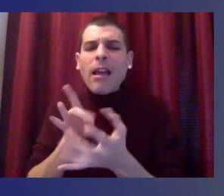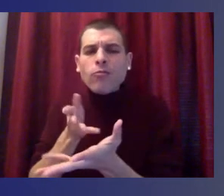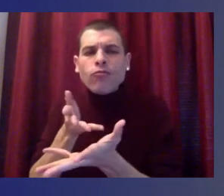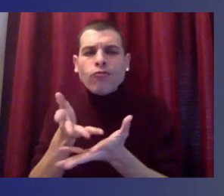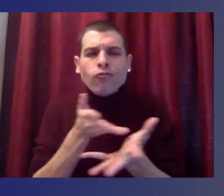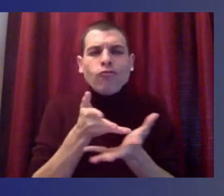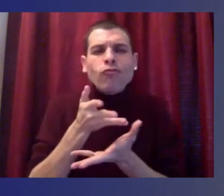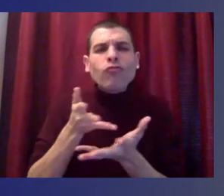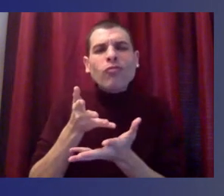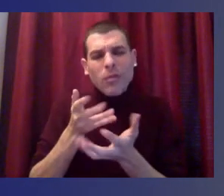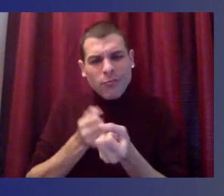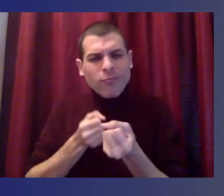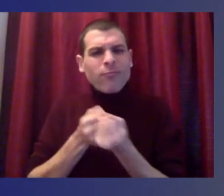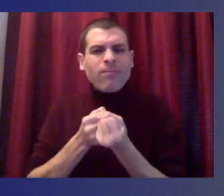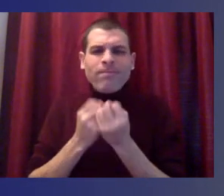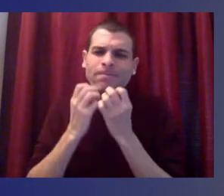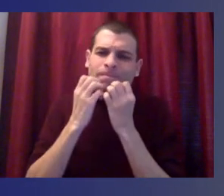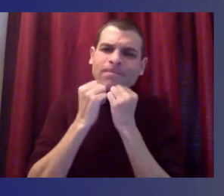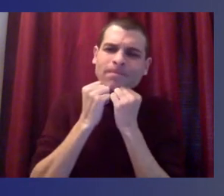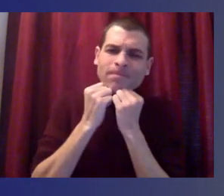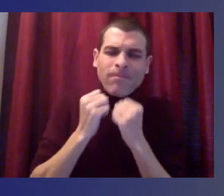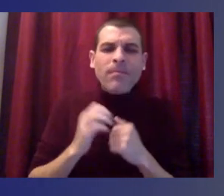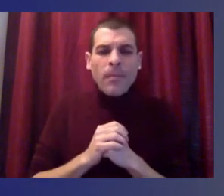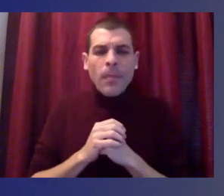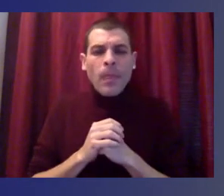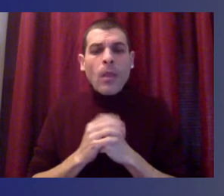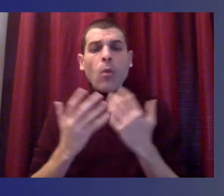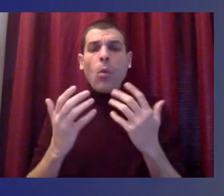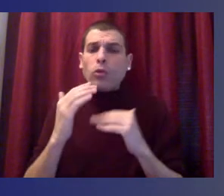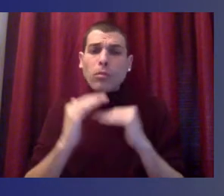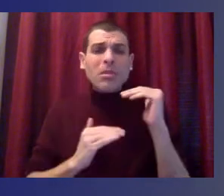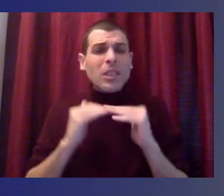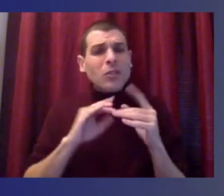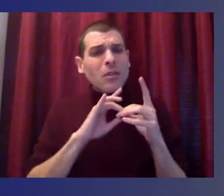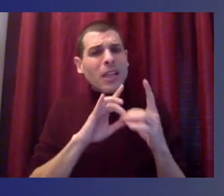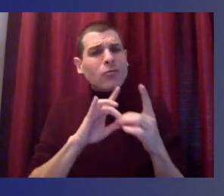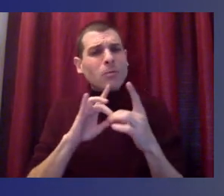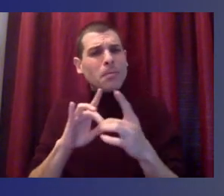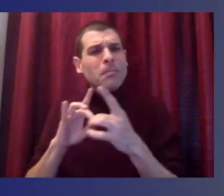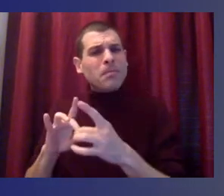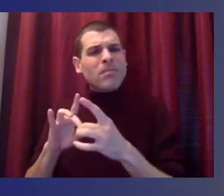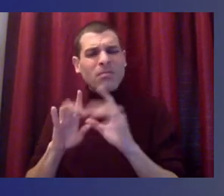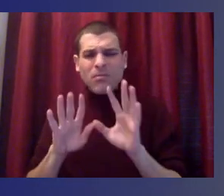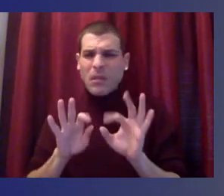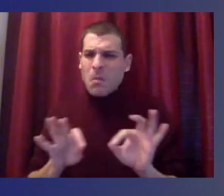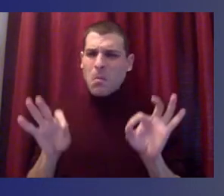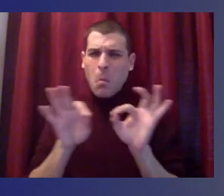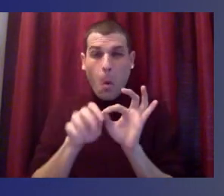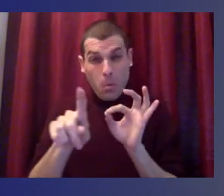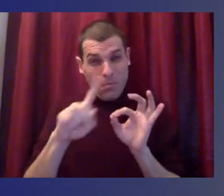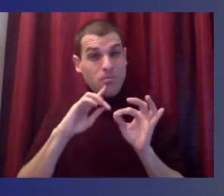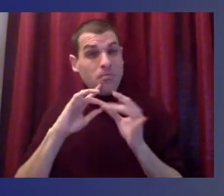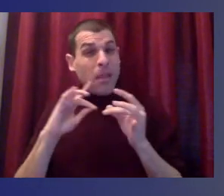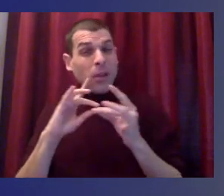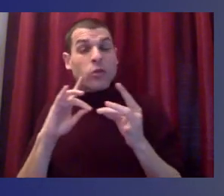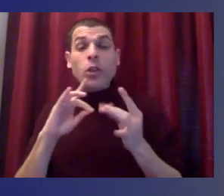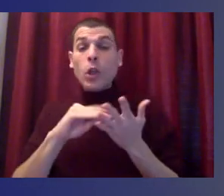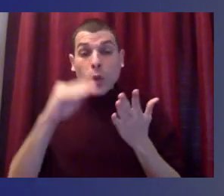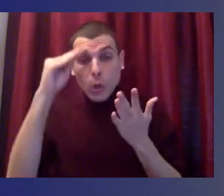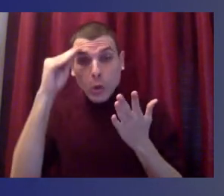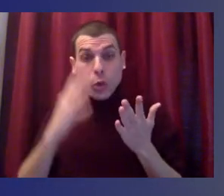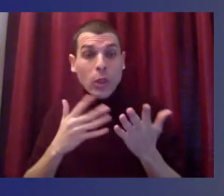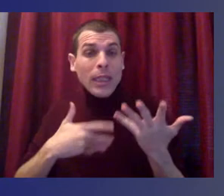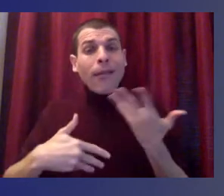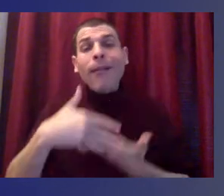ensure that we were able to cultivate and connect with relationships. You know, the student connections were very important to us and ensuring